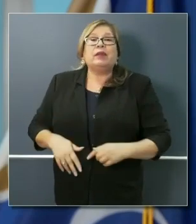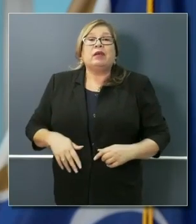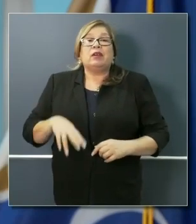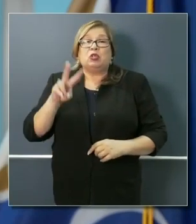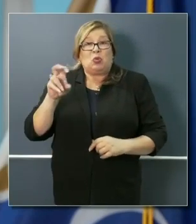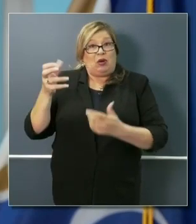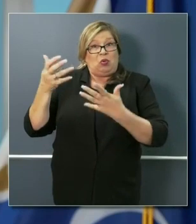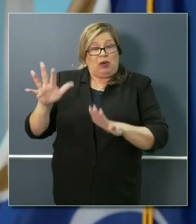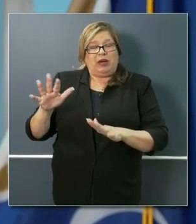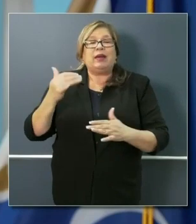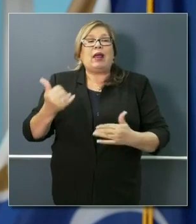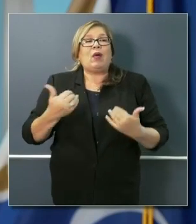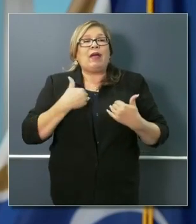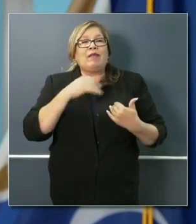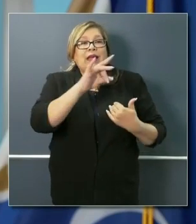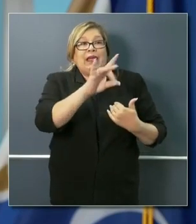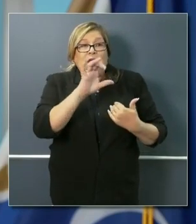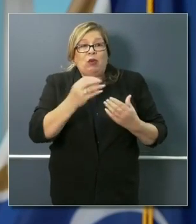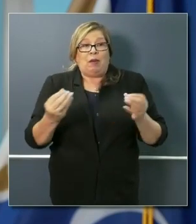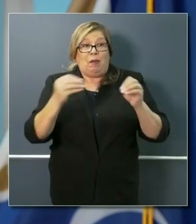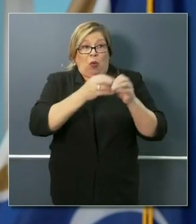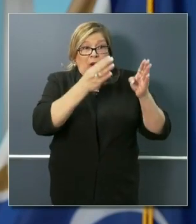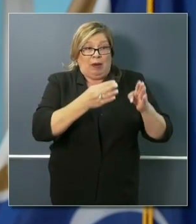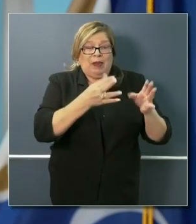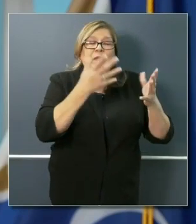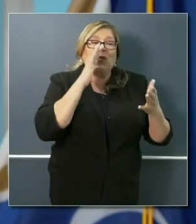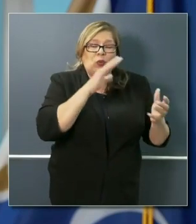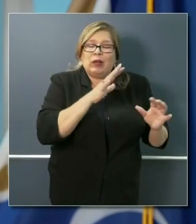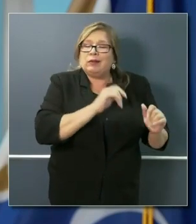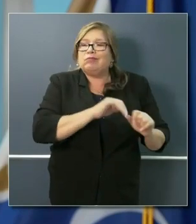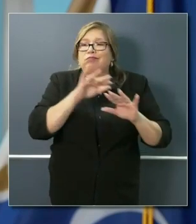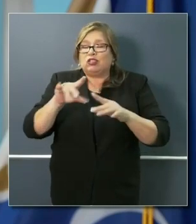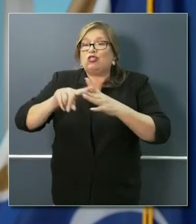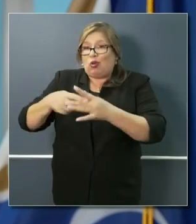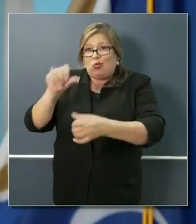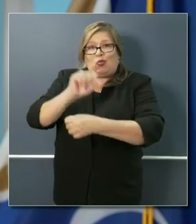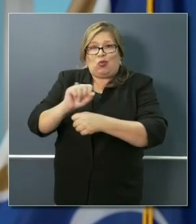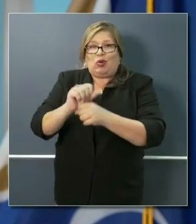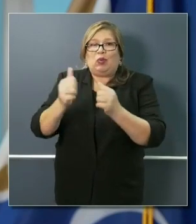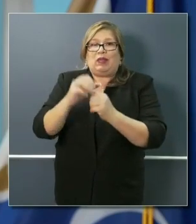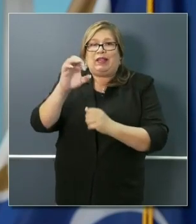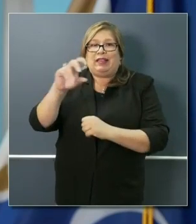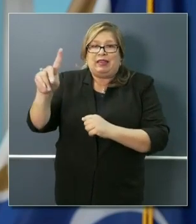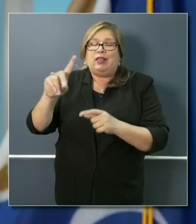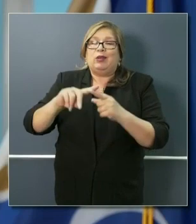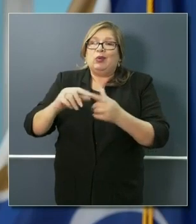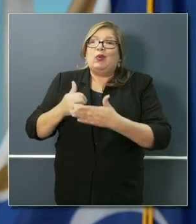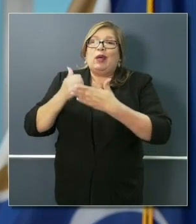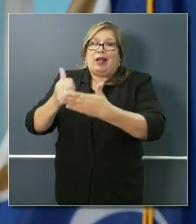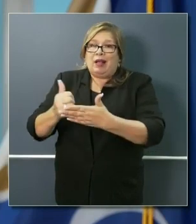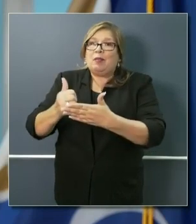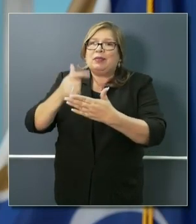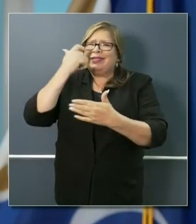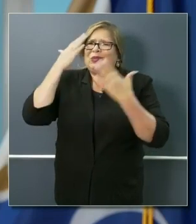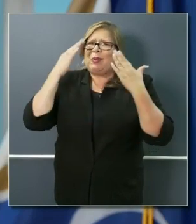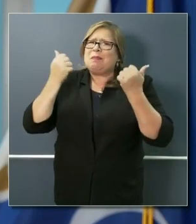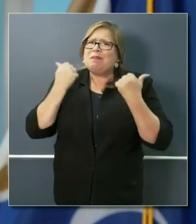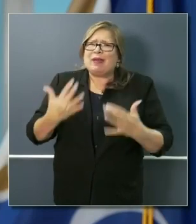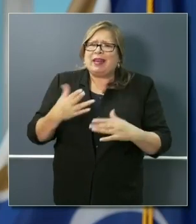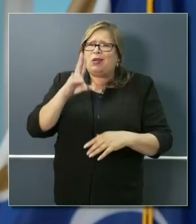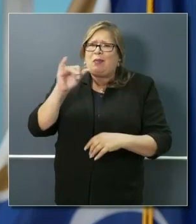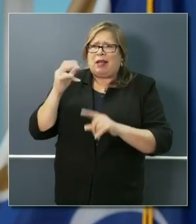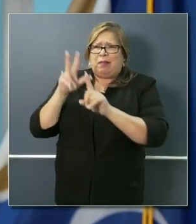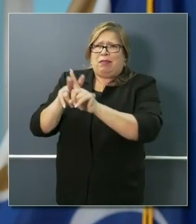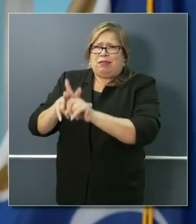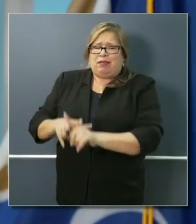now ready to increase that capacity beyond even the surge of supports to make sure we're getting these